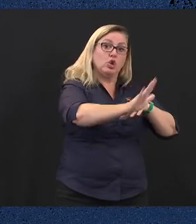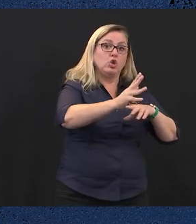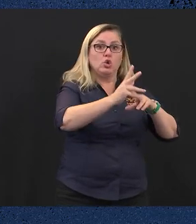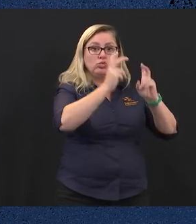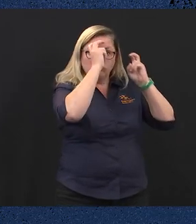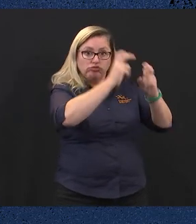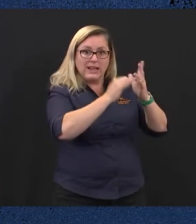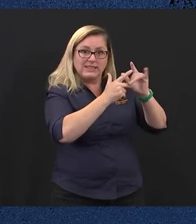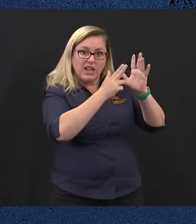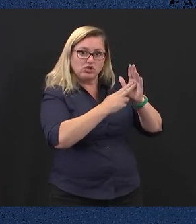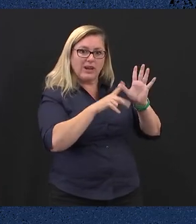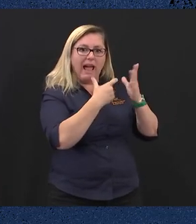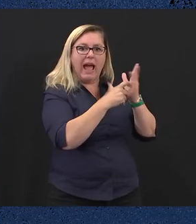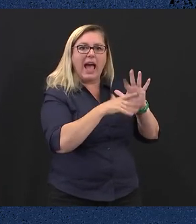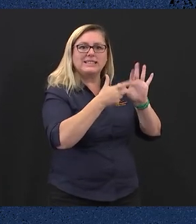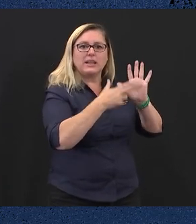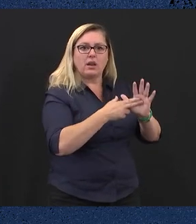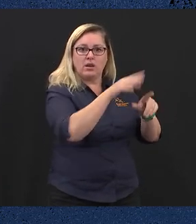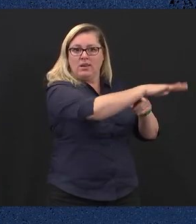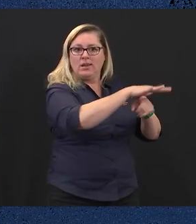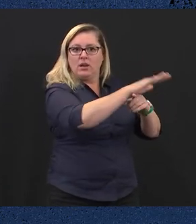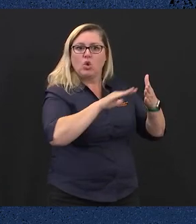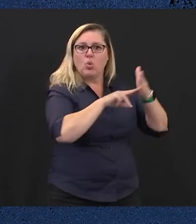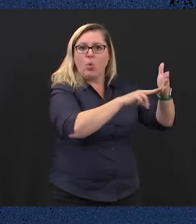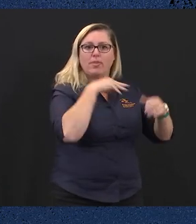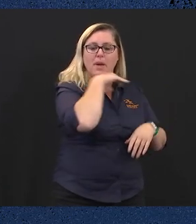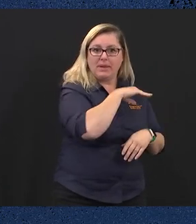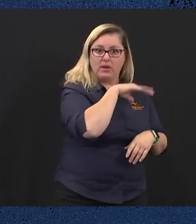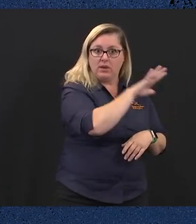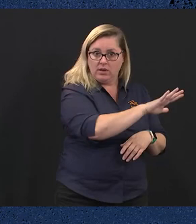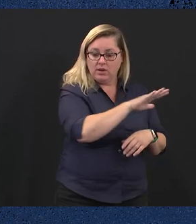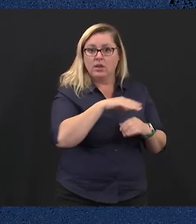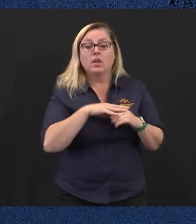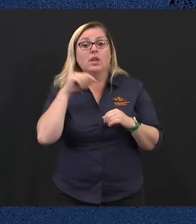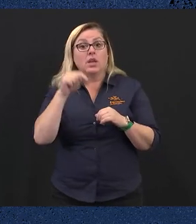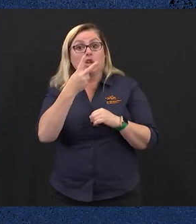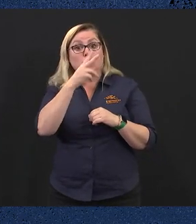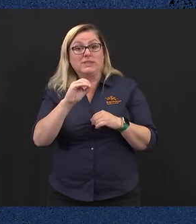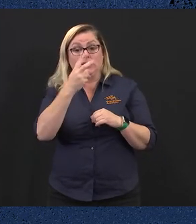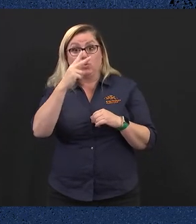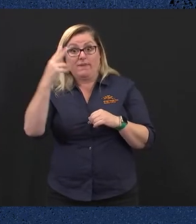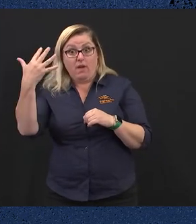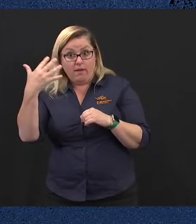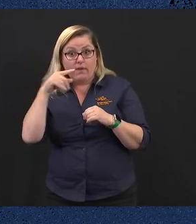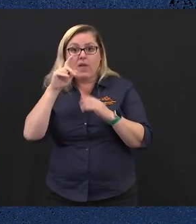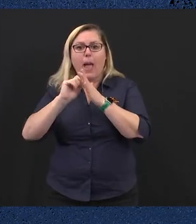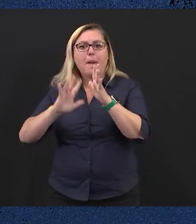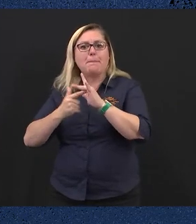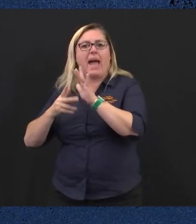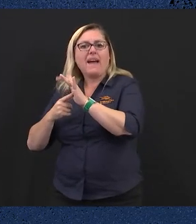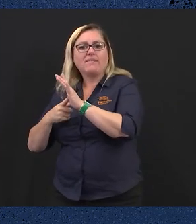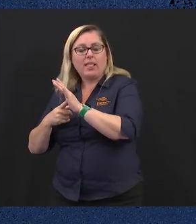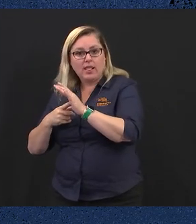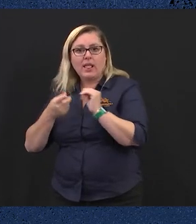access to the very best of care. From 2025, both the Parkville and Arden